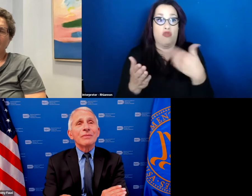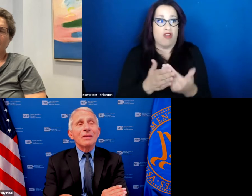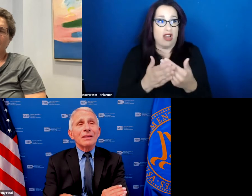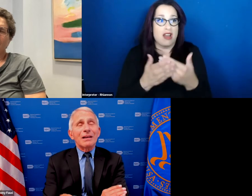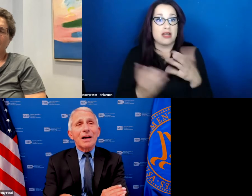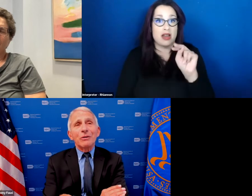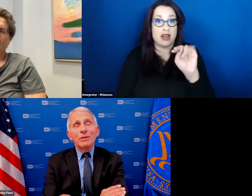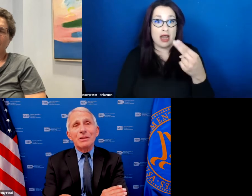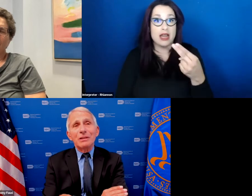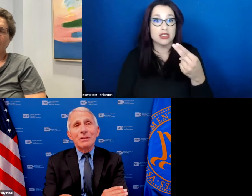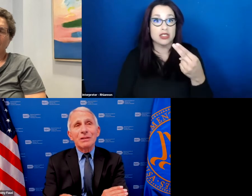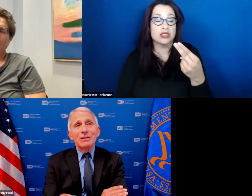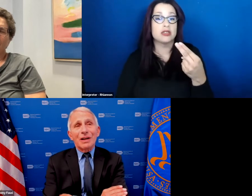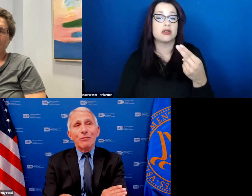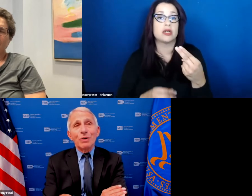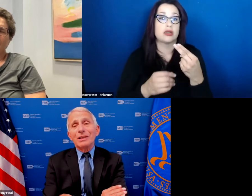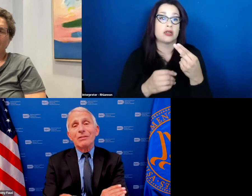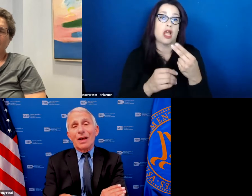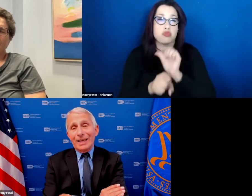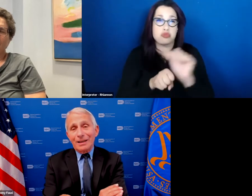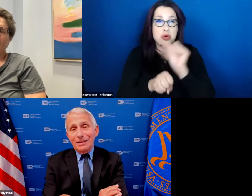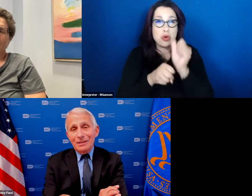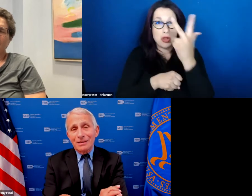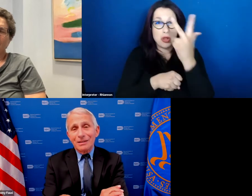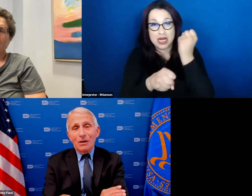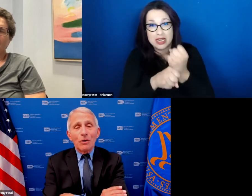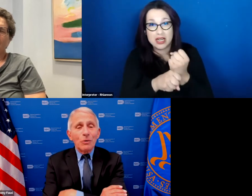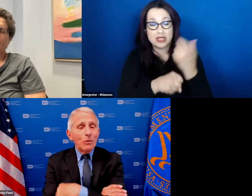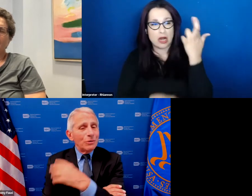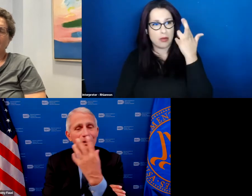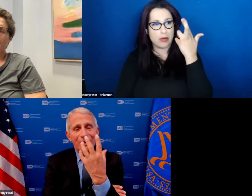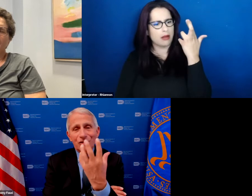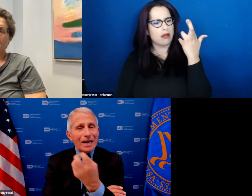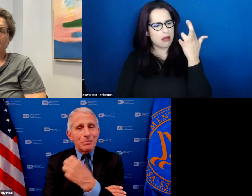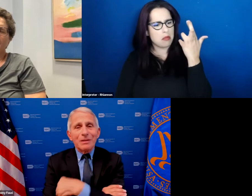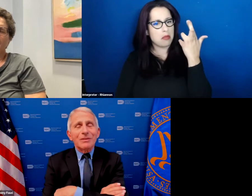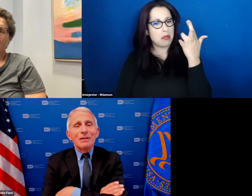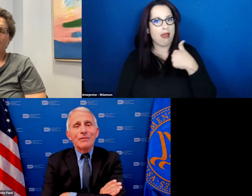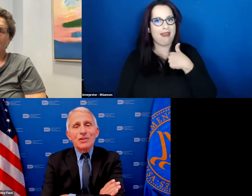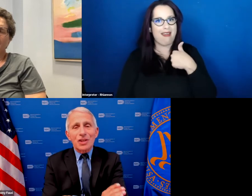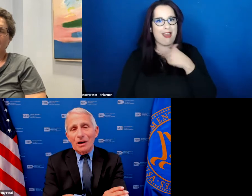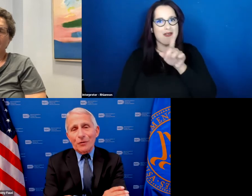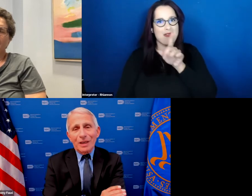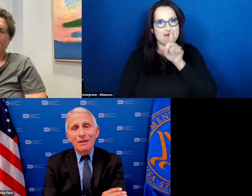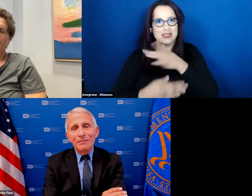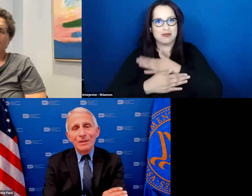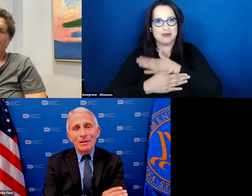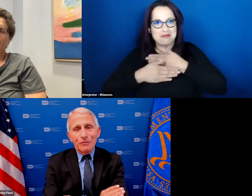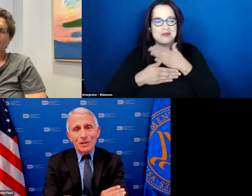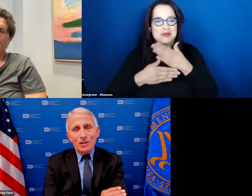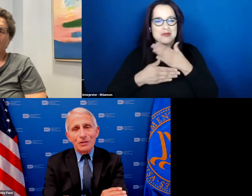that not only did i really like the whole excitement of discovery